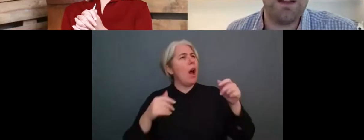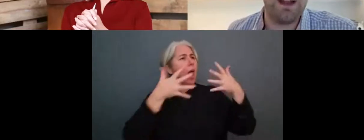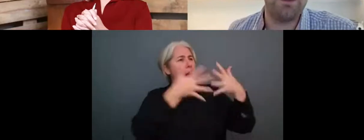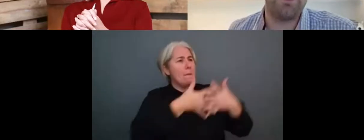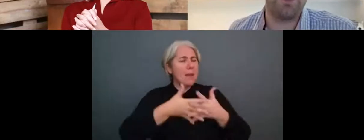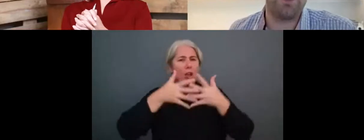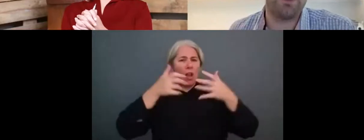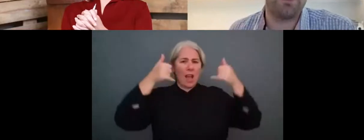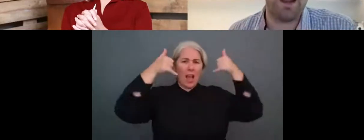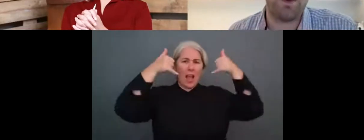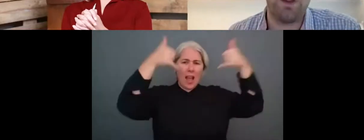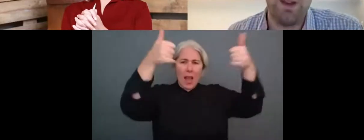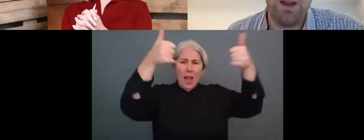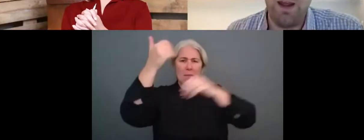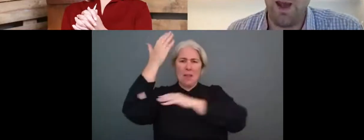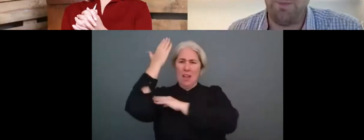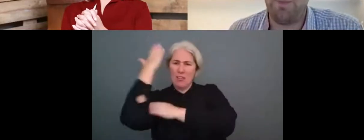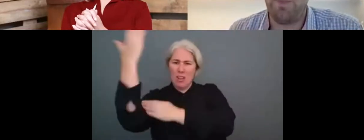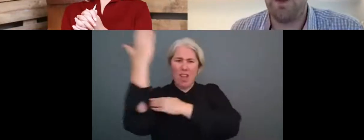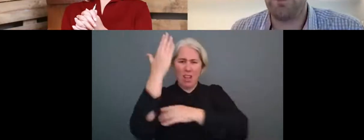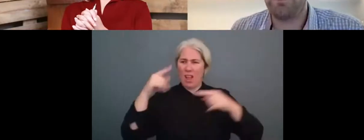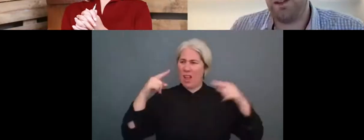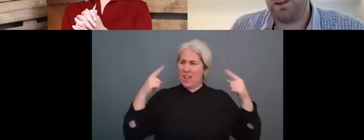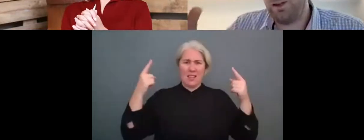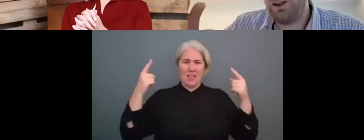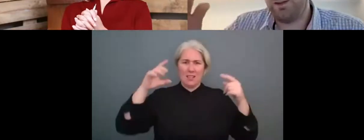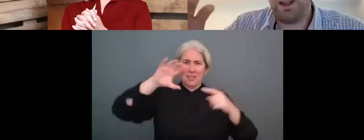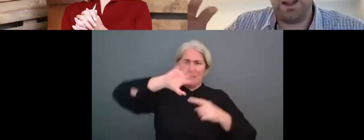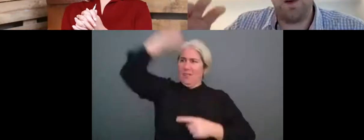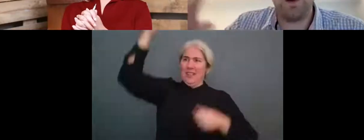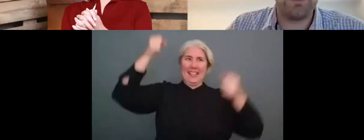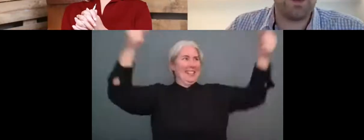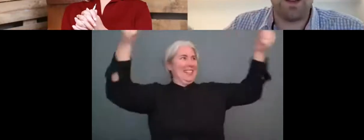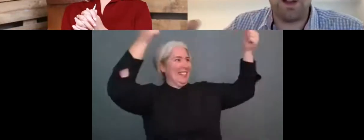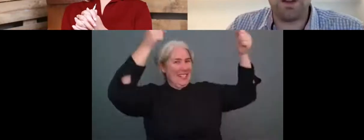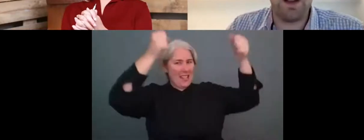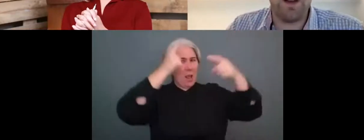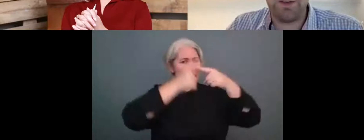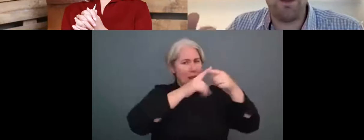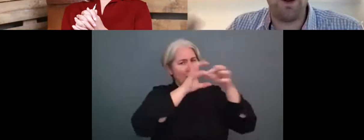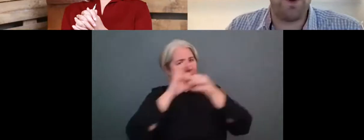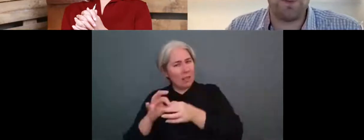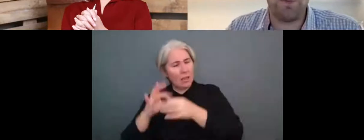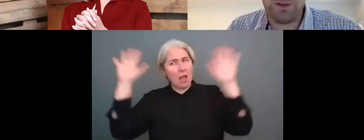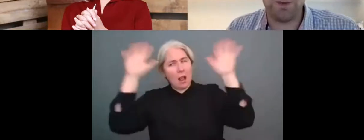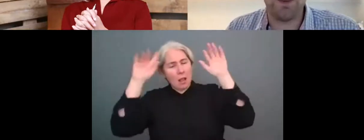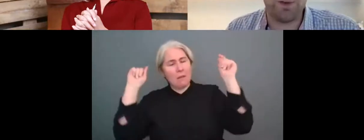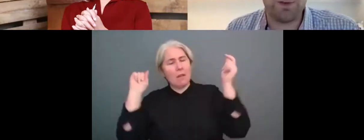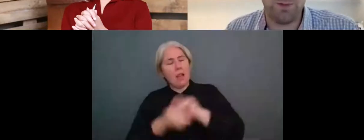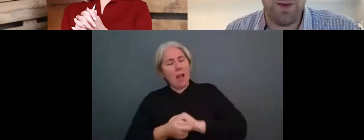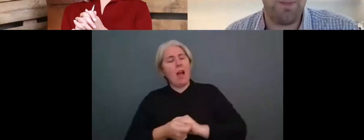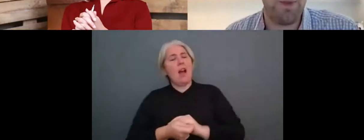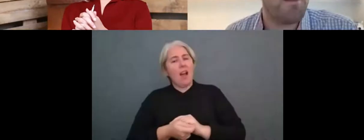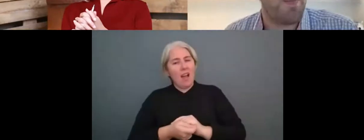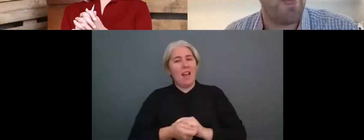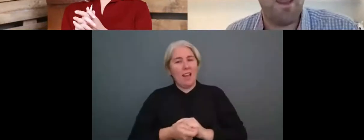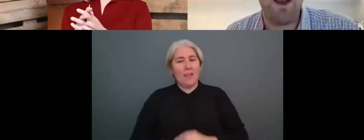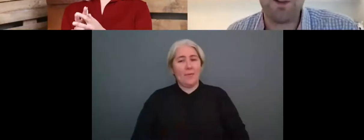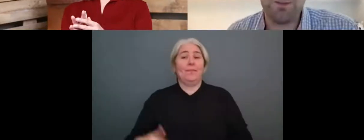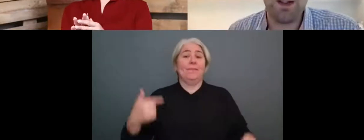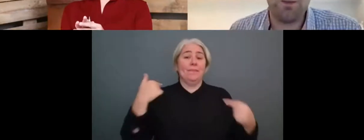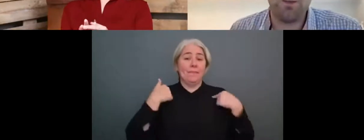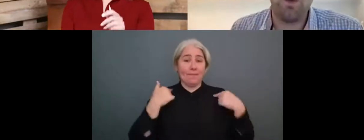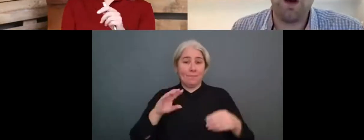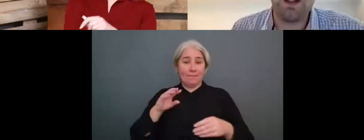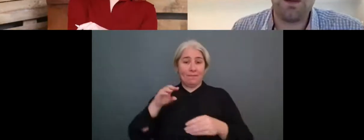sort of an interview the other day with, um, it's, it's the organization that looks after environmental professionals of which I'm a member. And